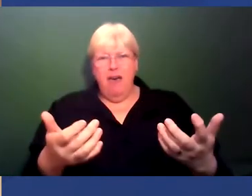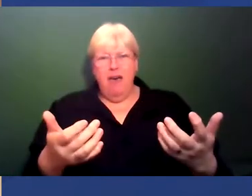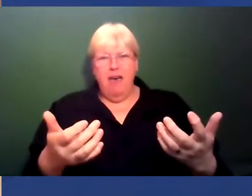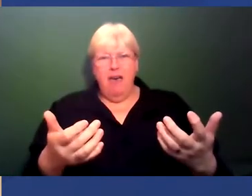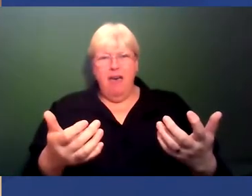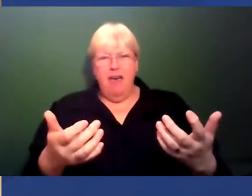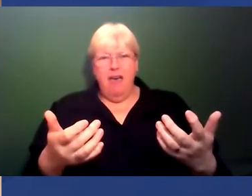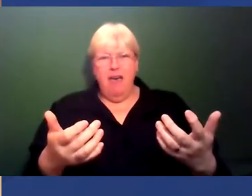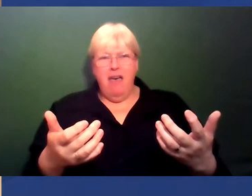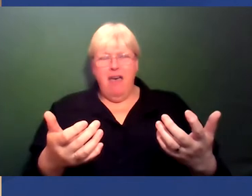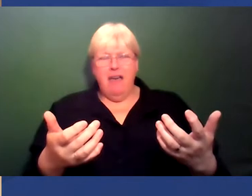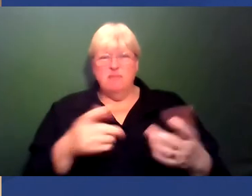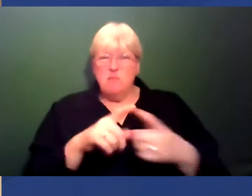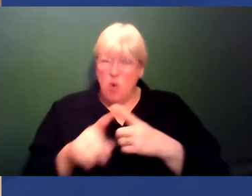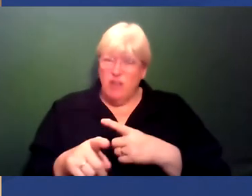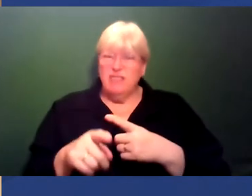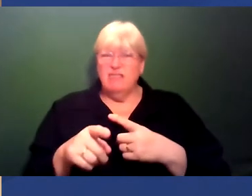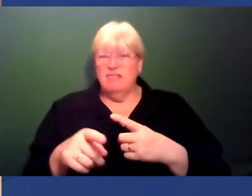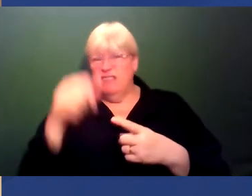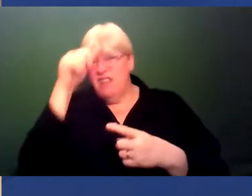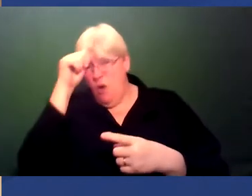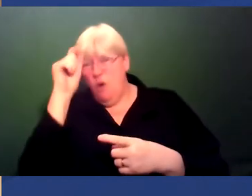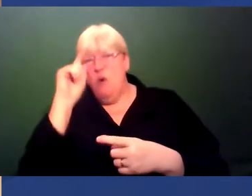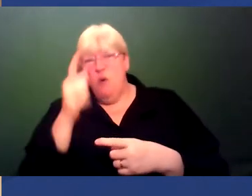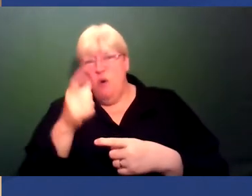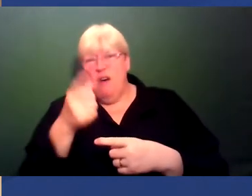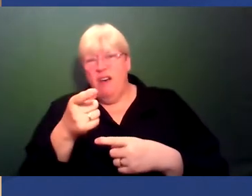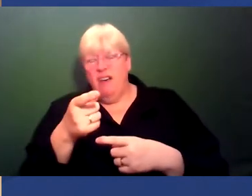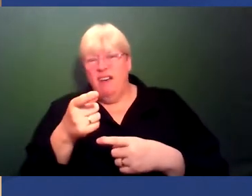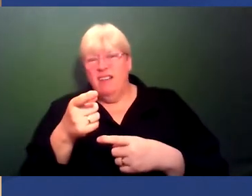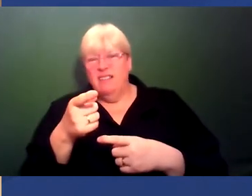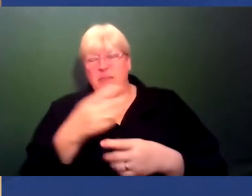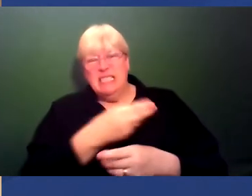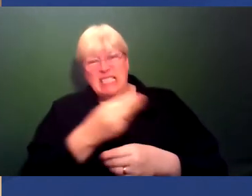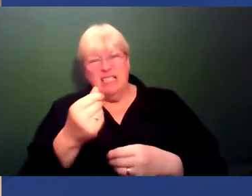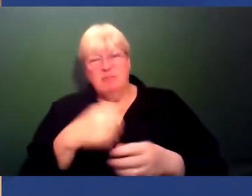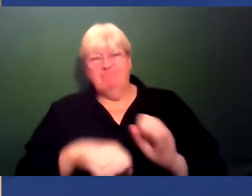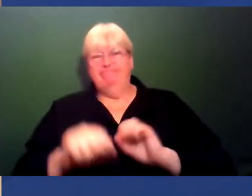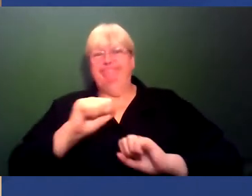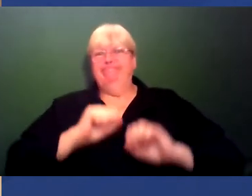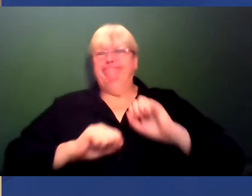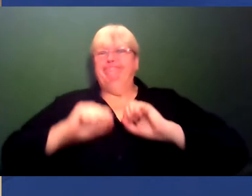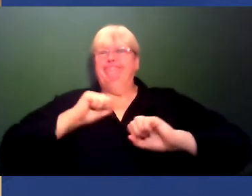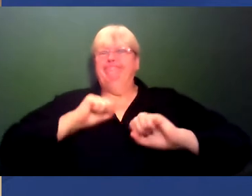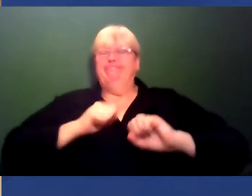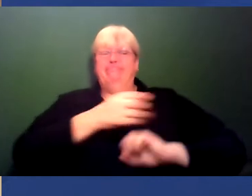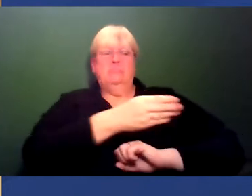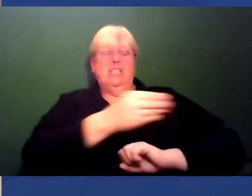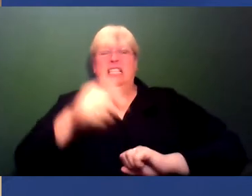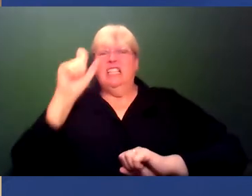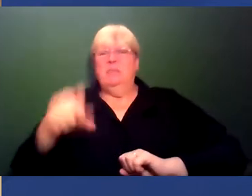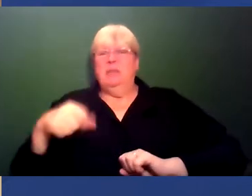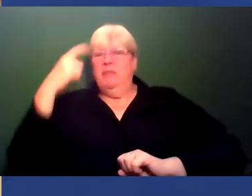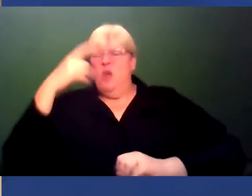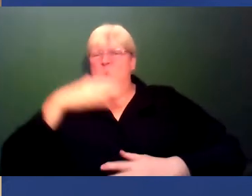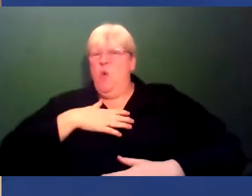And for the most part, I just think there's some resistance to that because maybe some people think, oh, but there's this bigger thing at